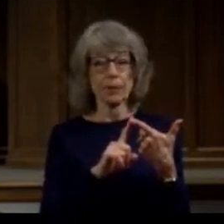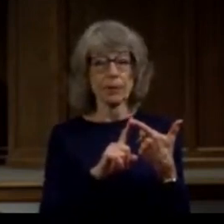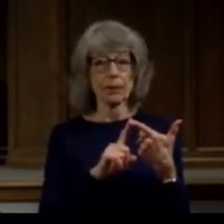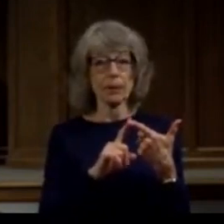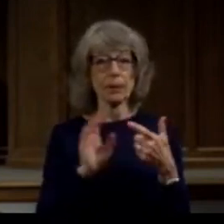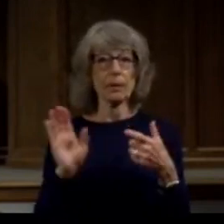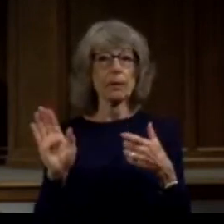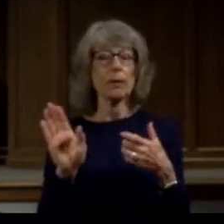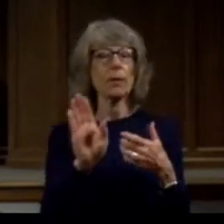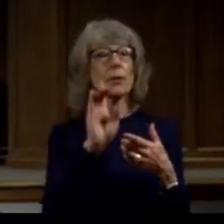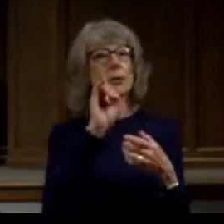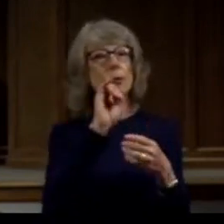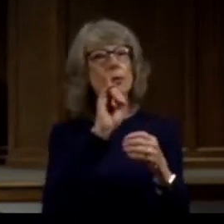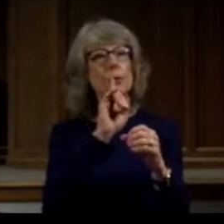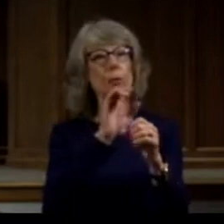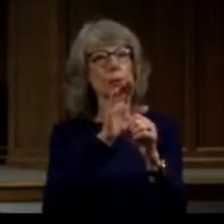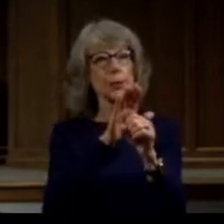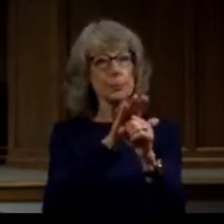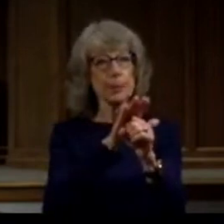commitment to the church